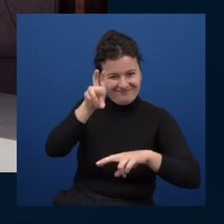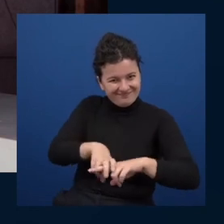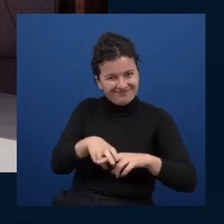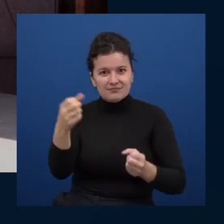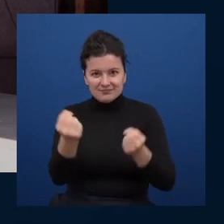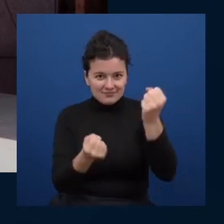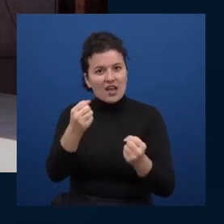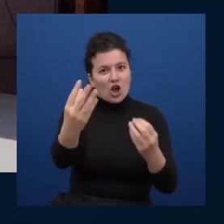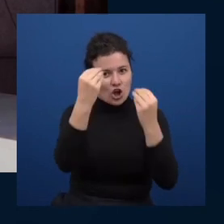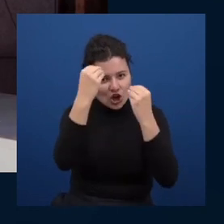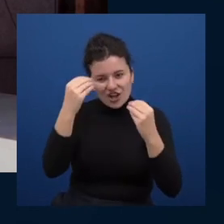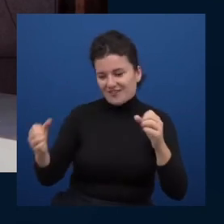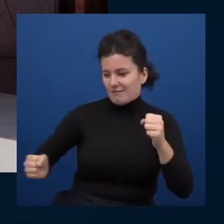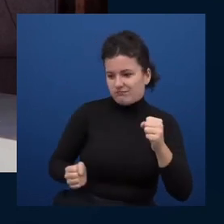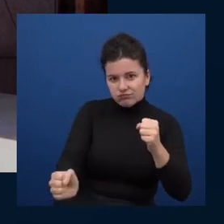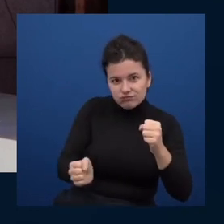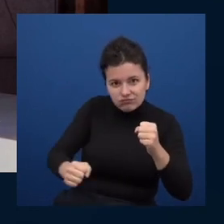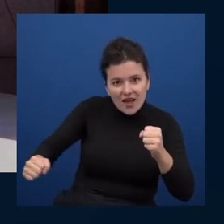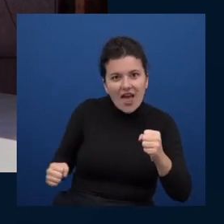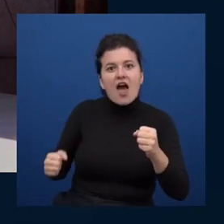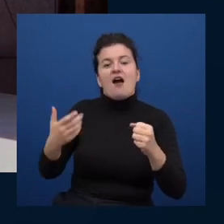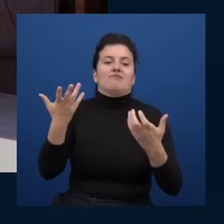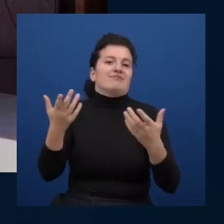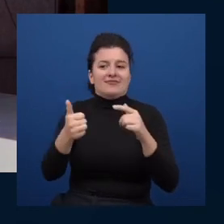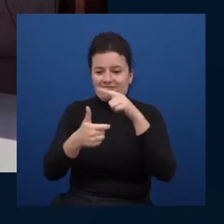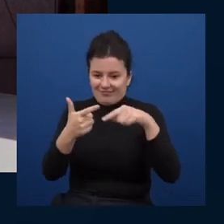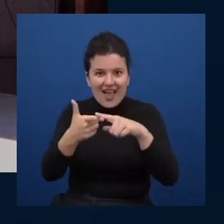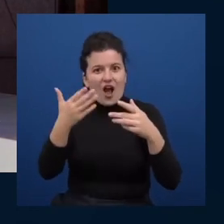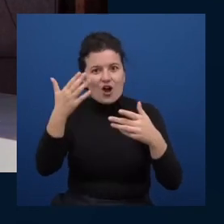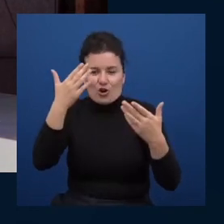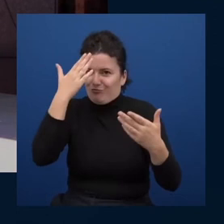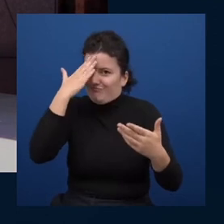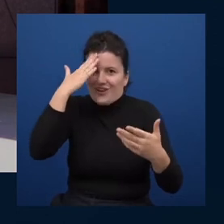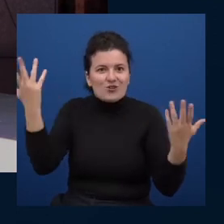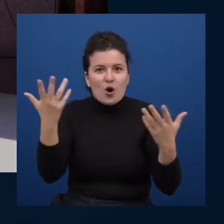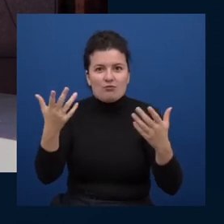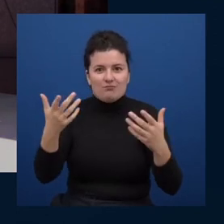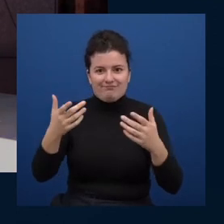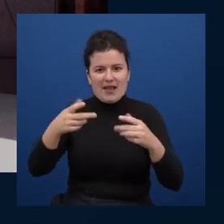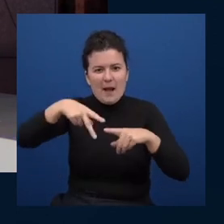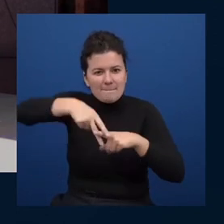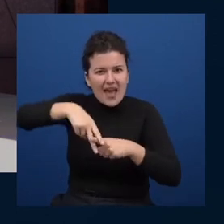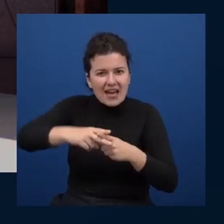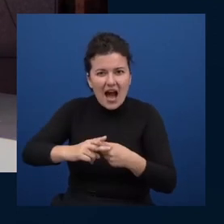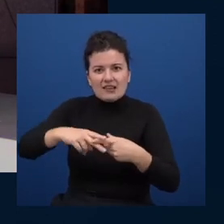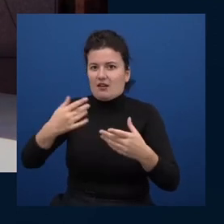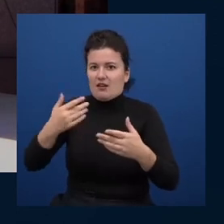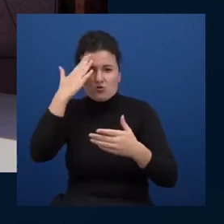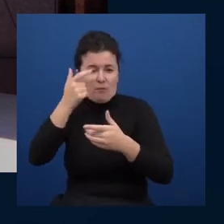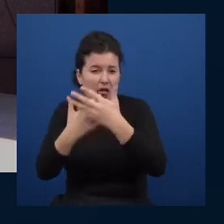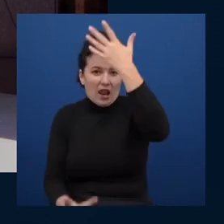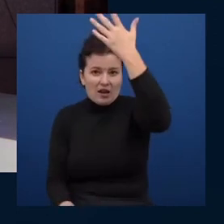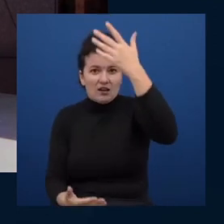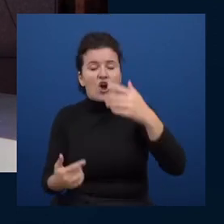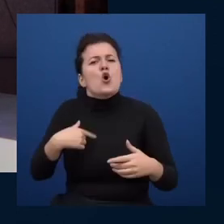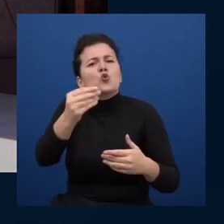shift become a mechanic build a car from random scrap parts right like what level of expert do you want to